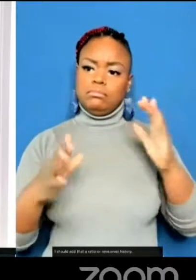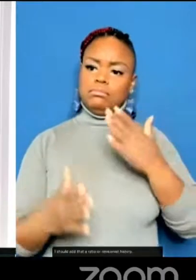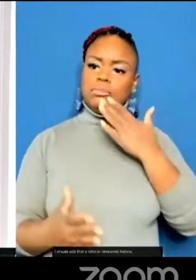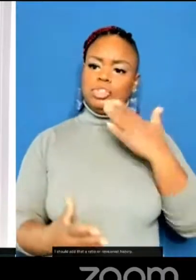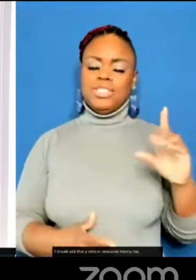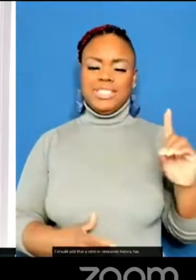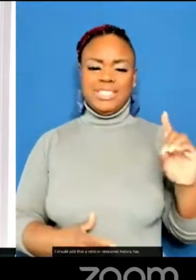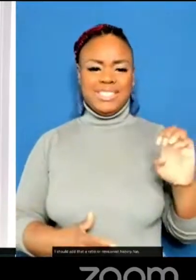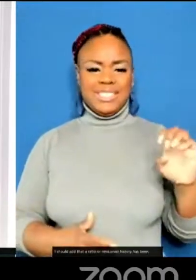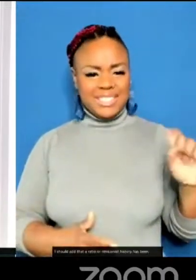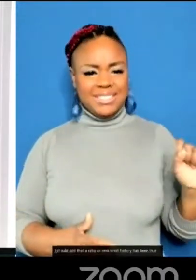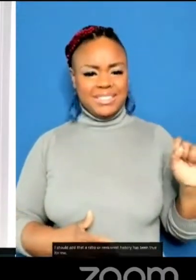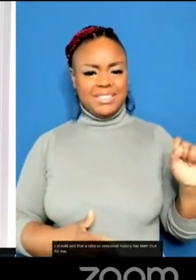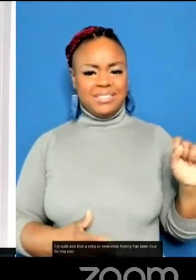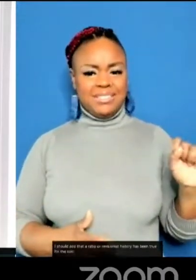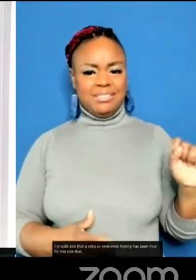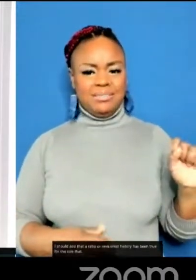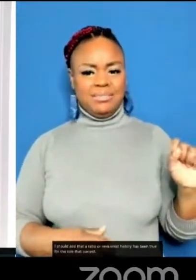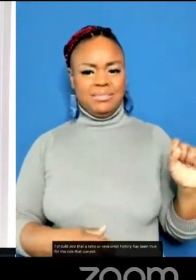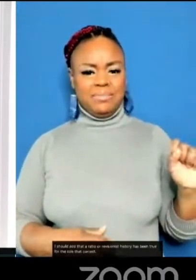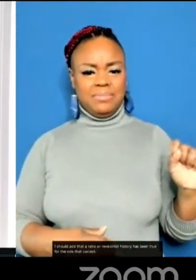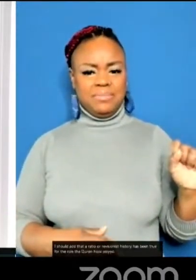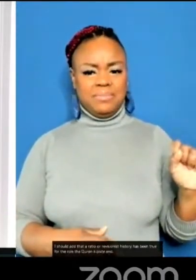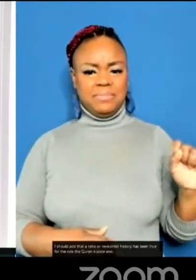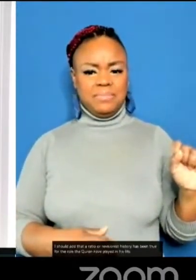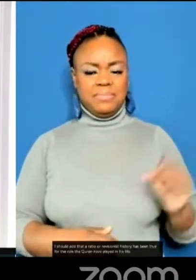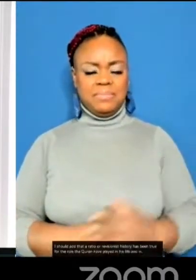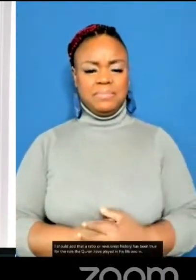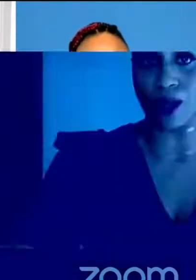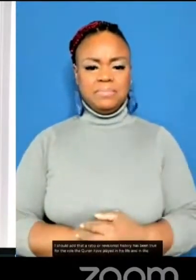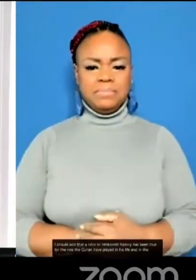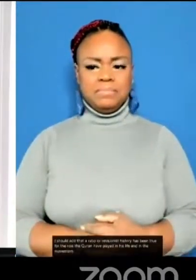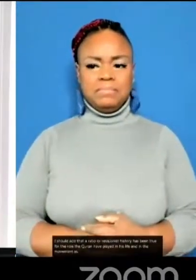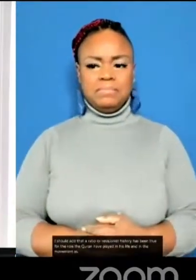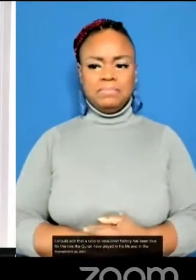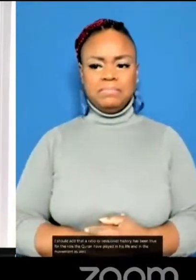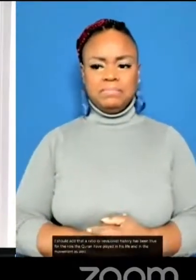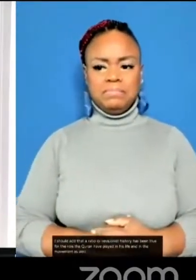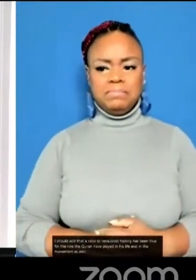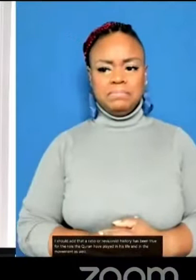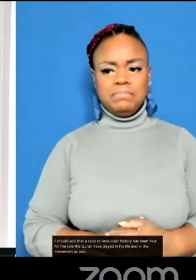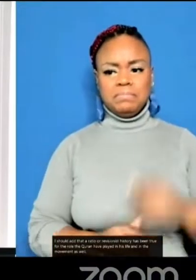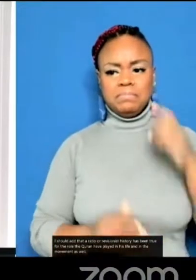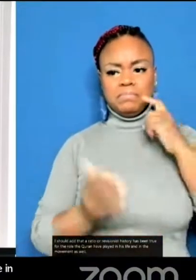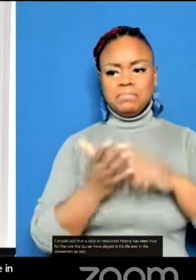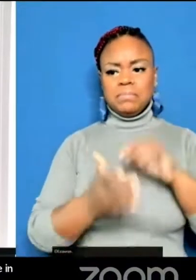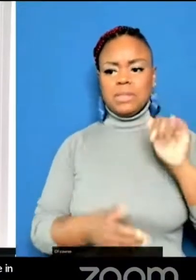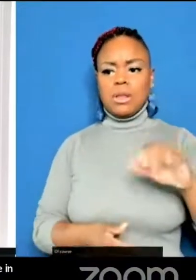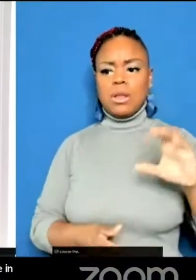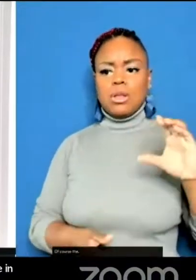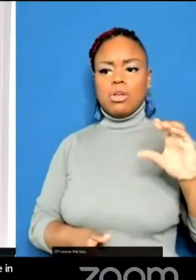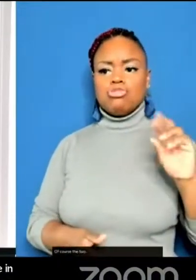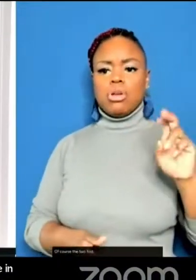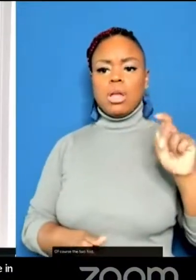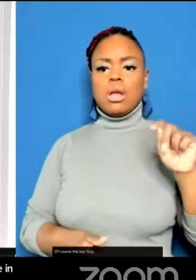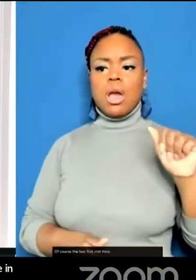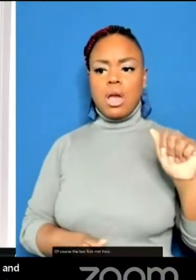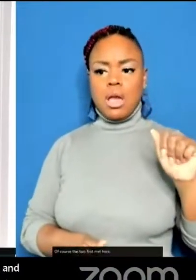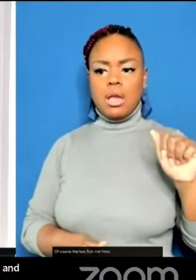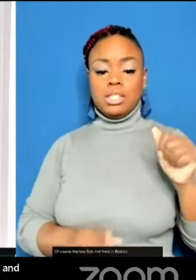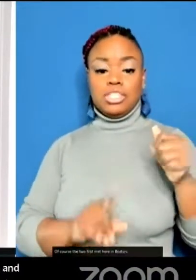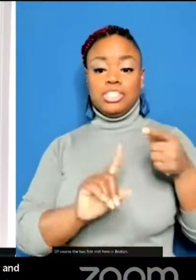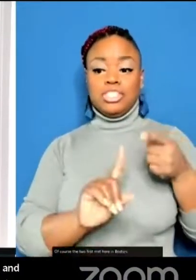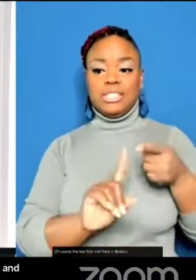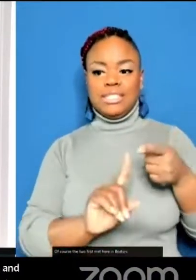has been true for the role that Coretta played in his life and in the movement as well. Of course the two first met here in Boston,